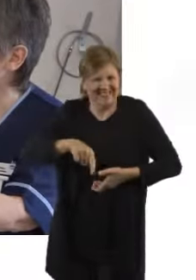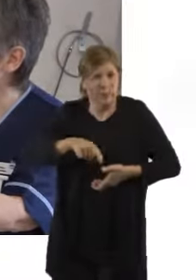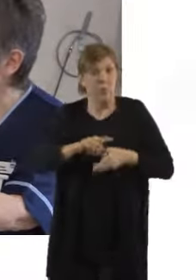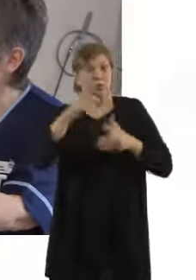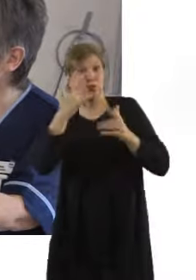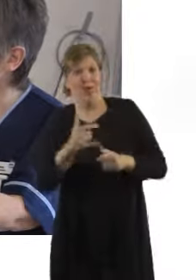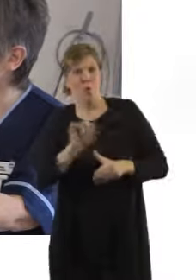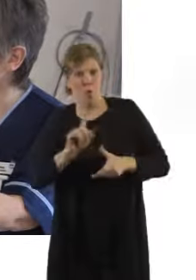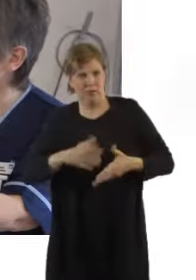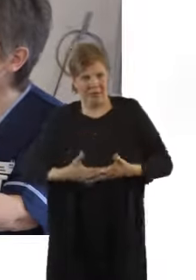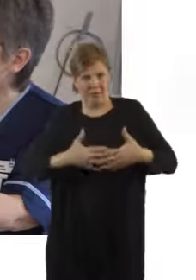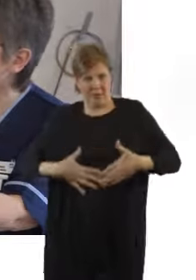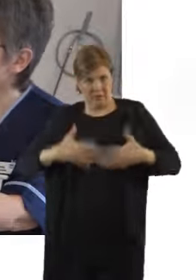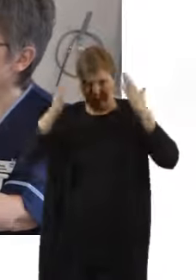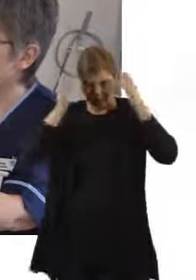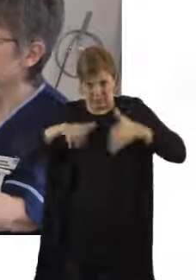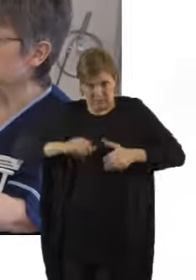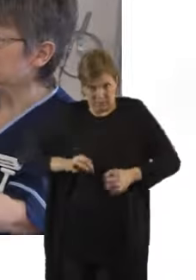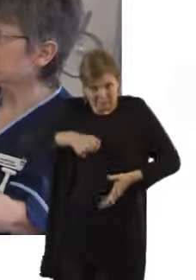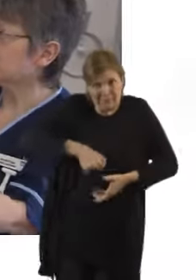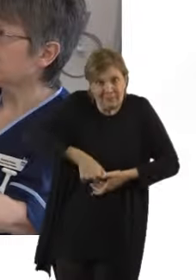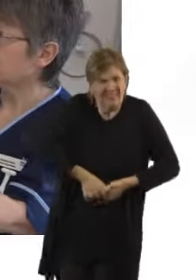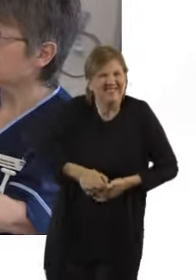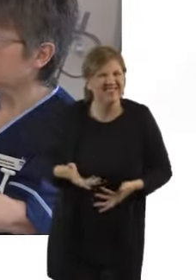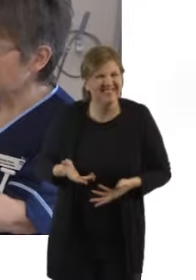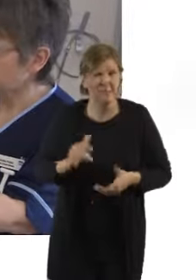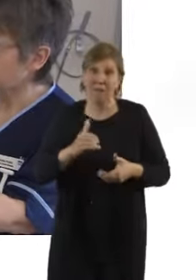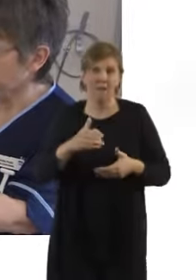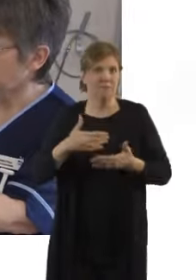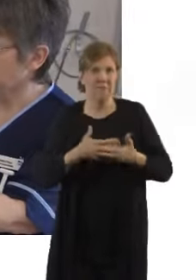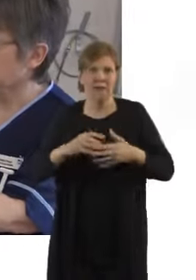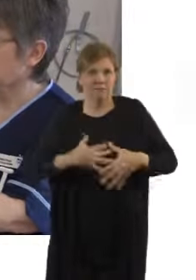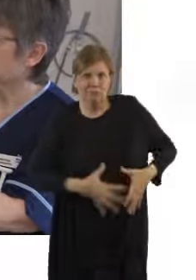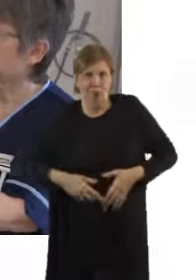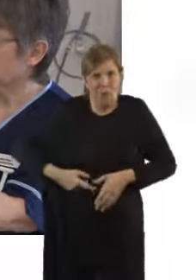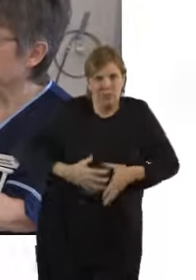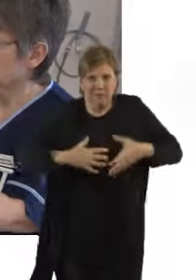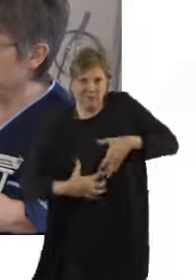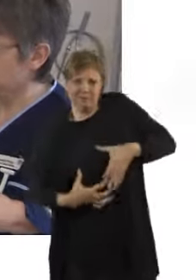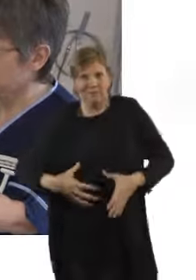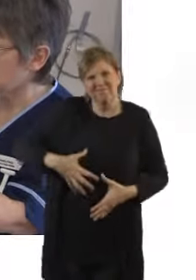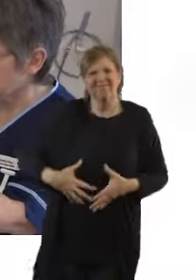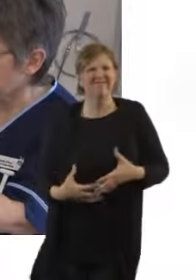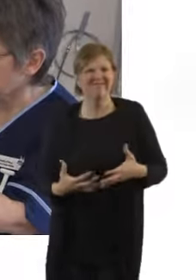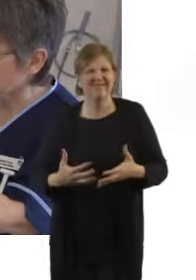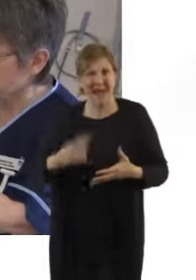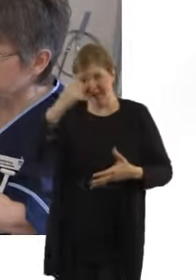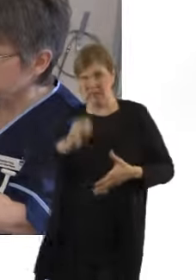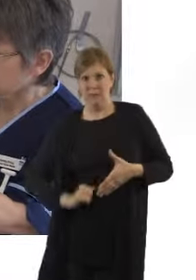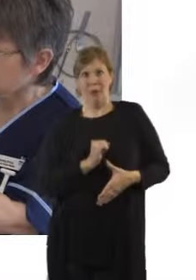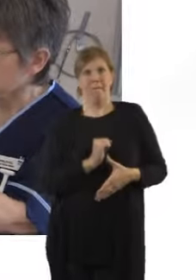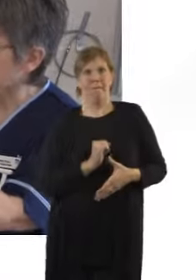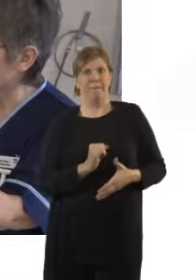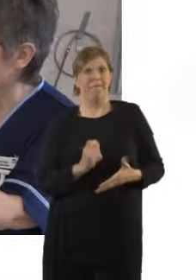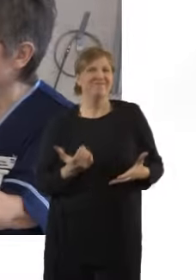the position of the baby's head because babies rotate round so the back of their head is up at the top and she can feel that.